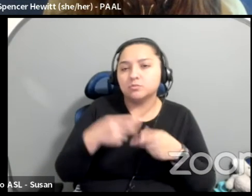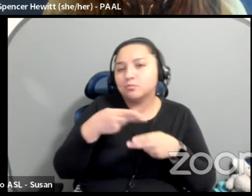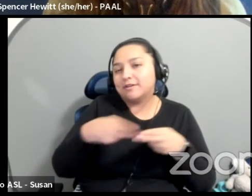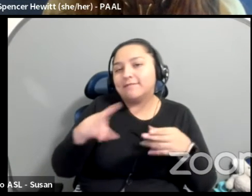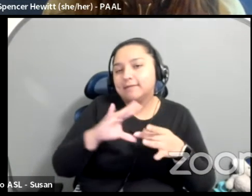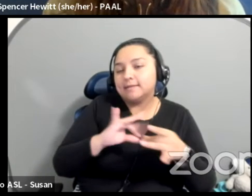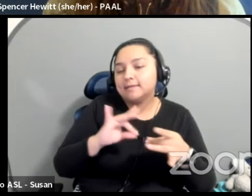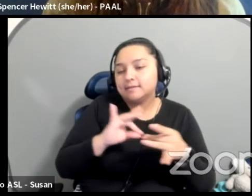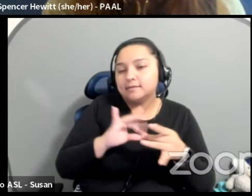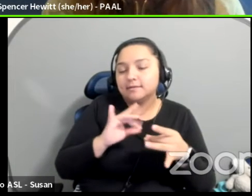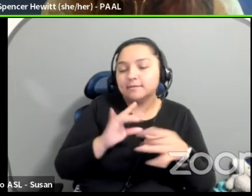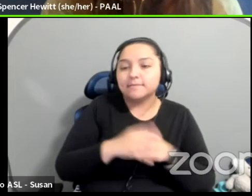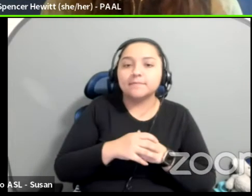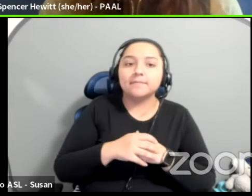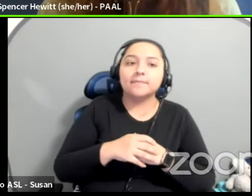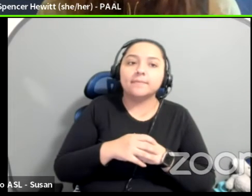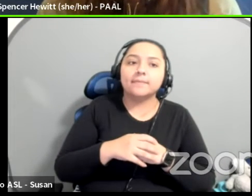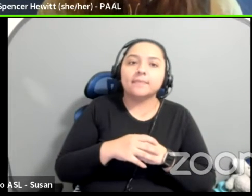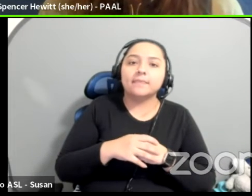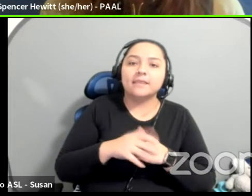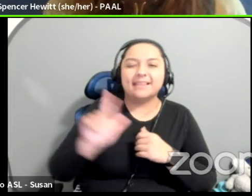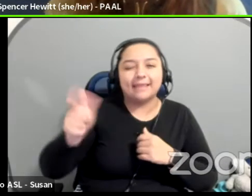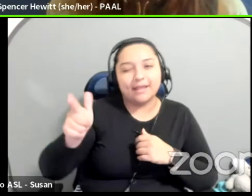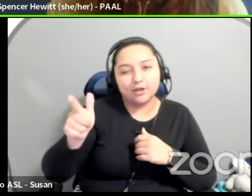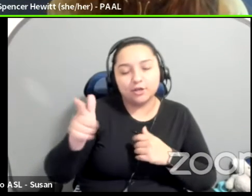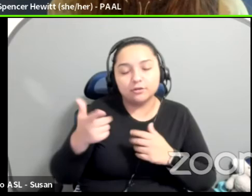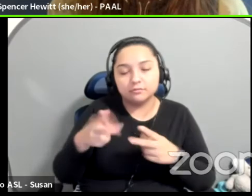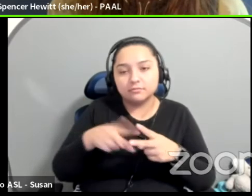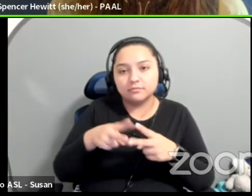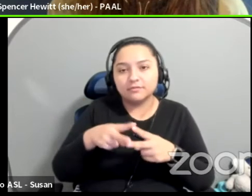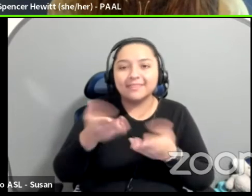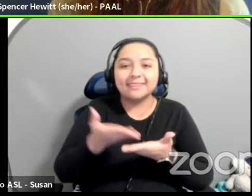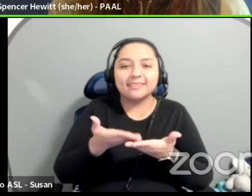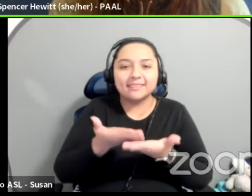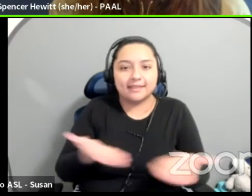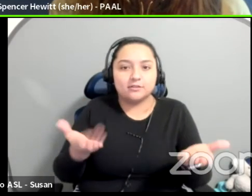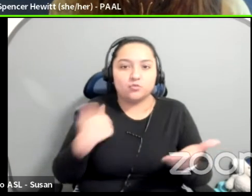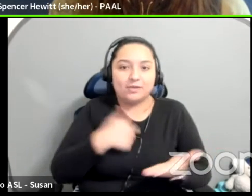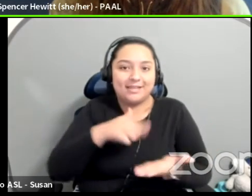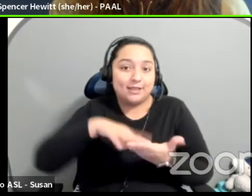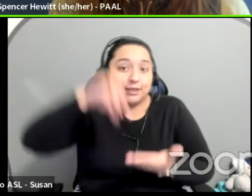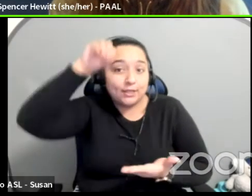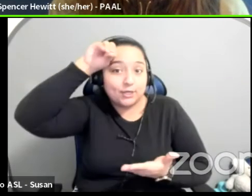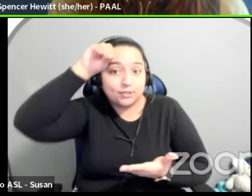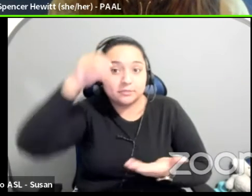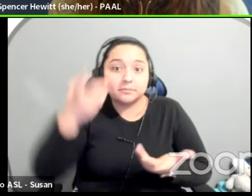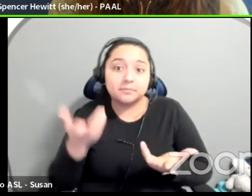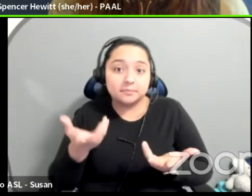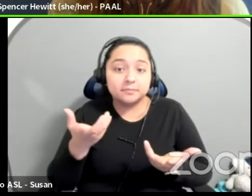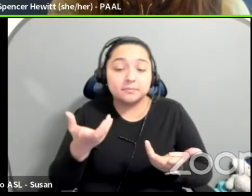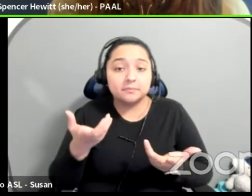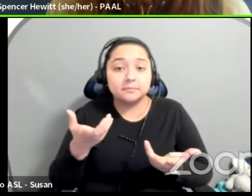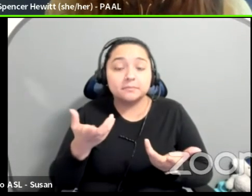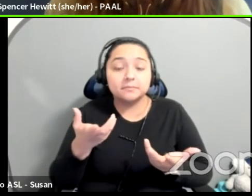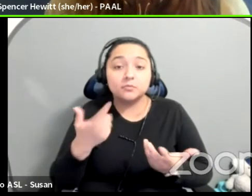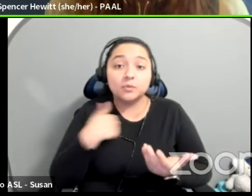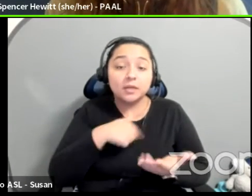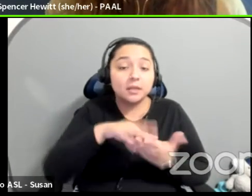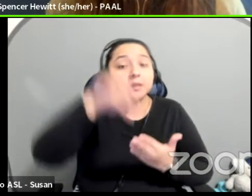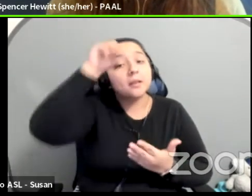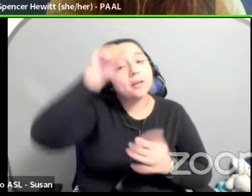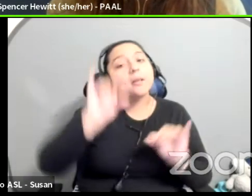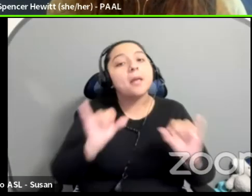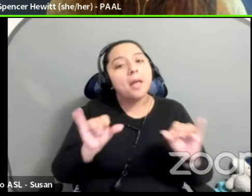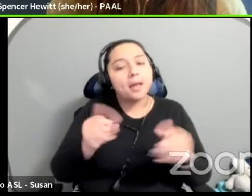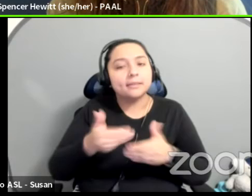uh, after we get through the questions are things that we learned, right. Things that we applied and we were like, it was fine doing it differently next time. Um,